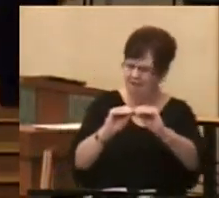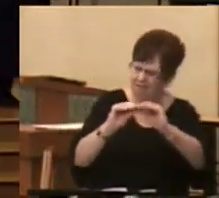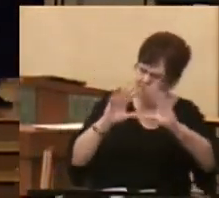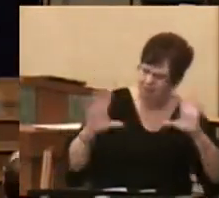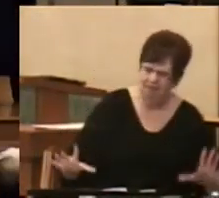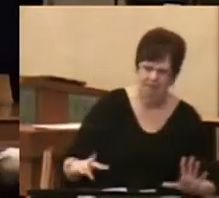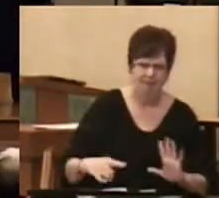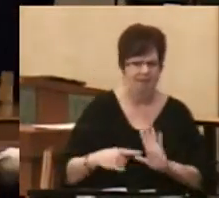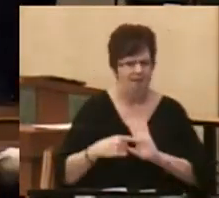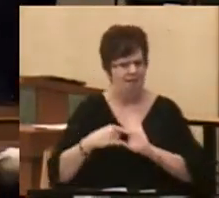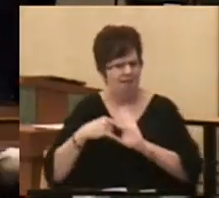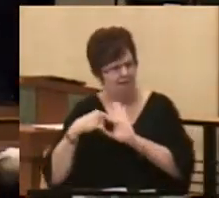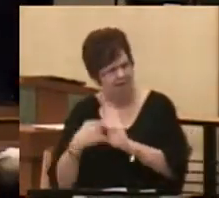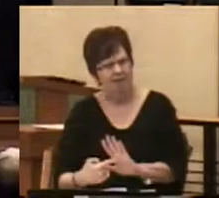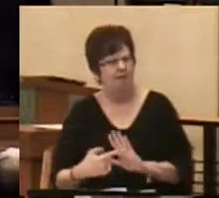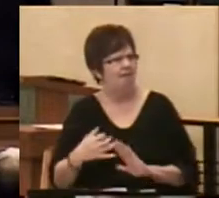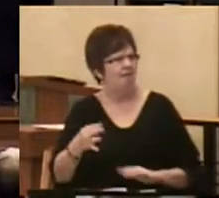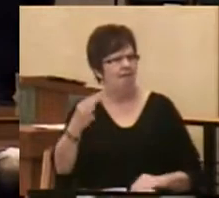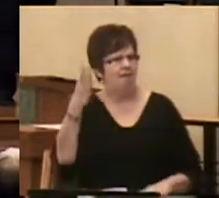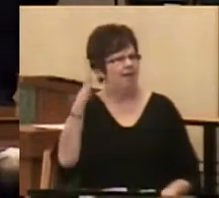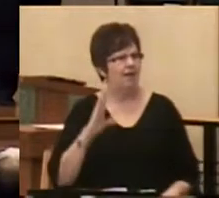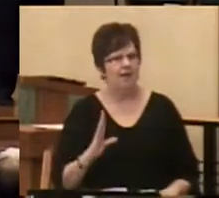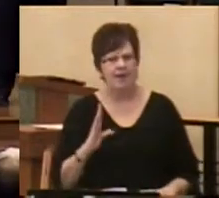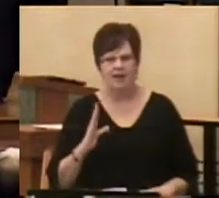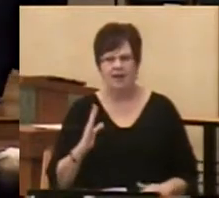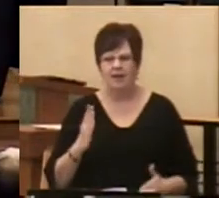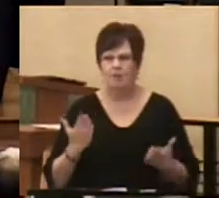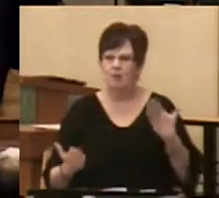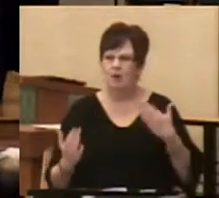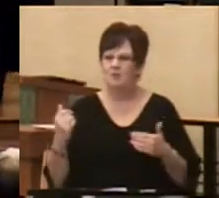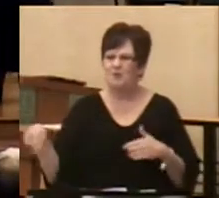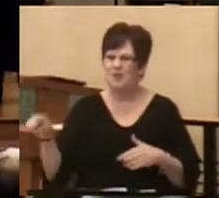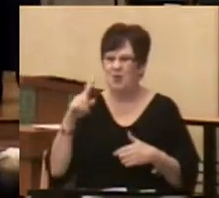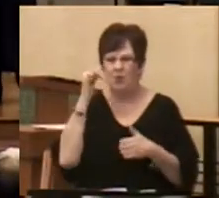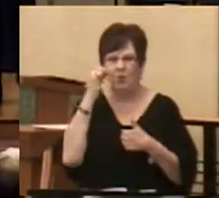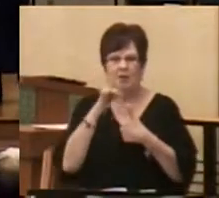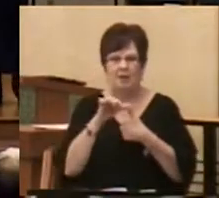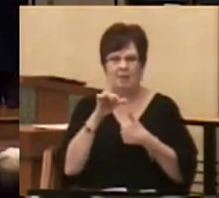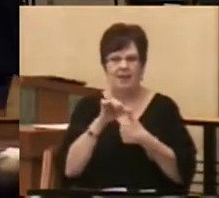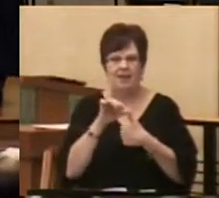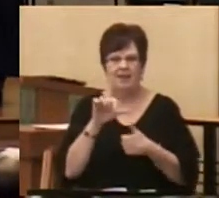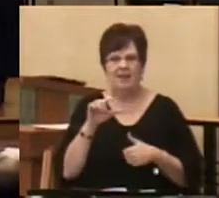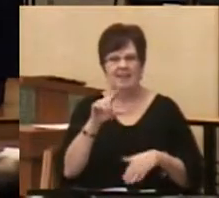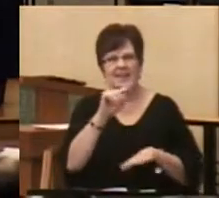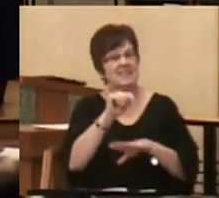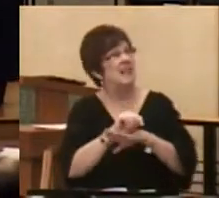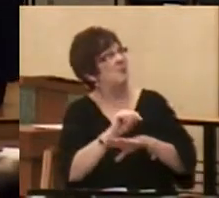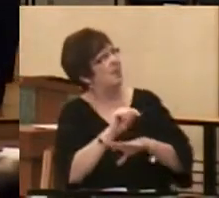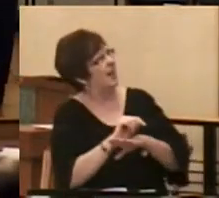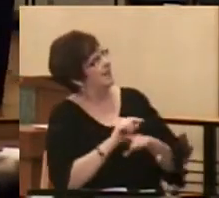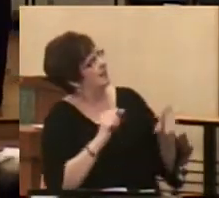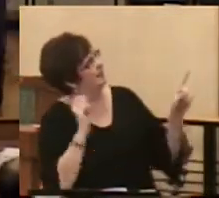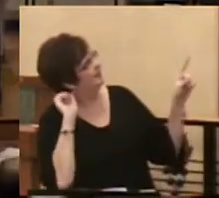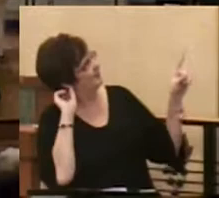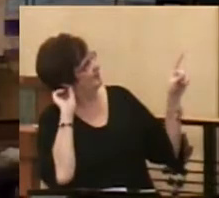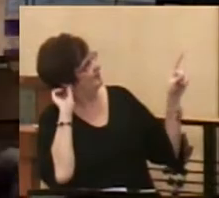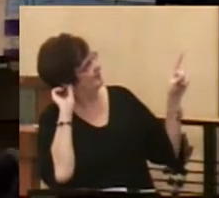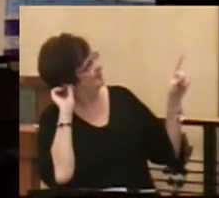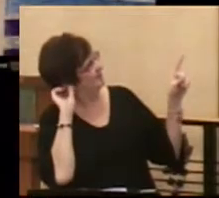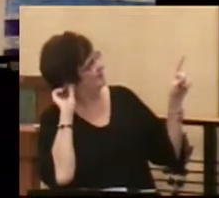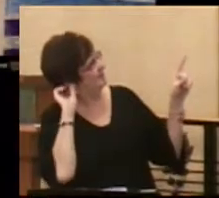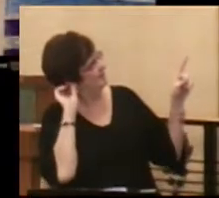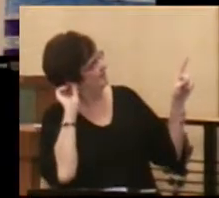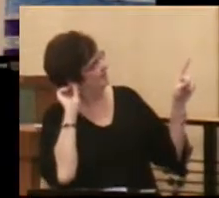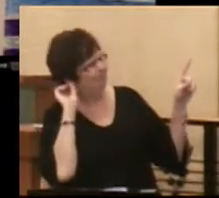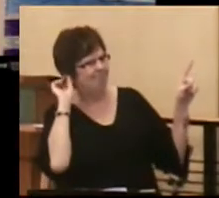God? Perhaps you remember the tabernacle. It doesn't look a great deal